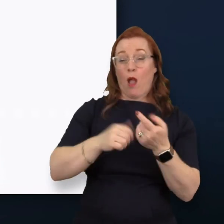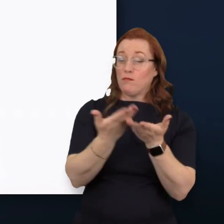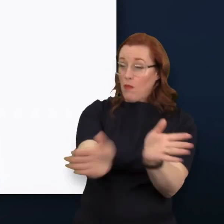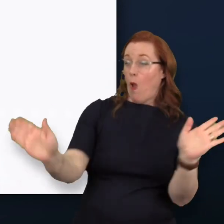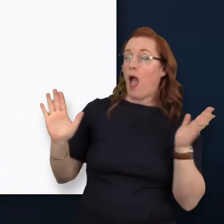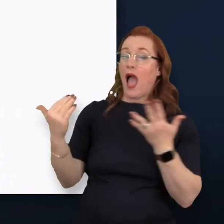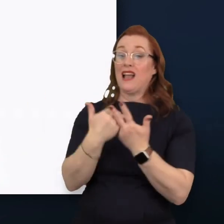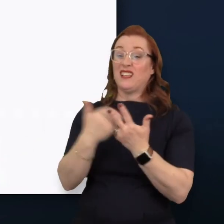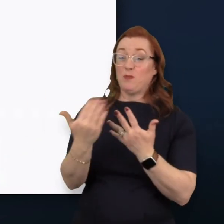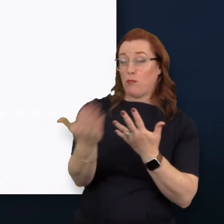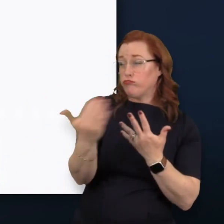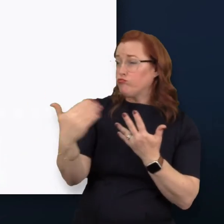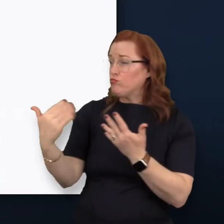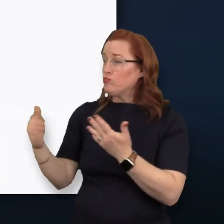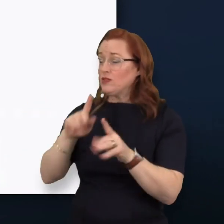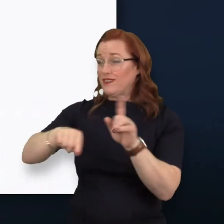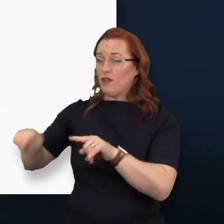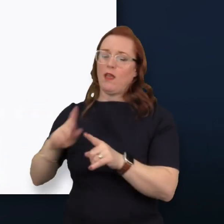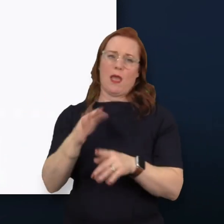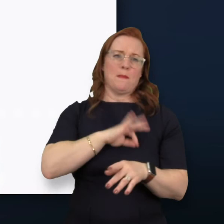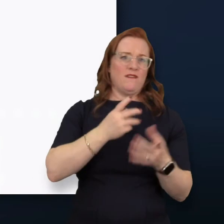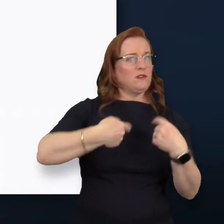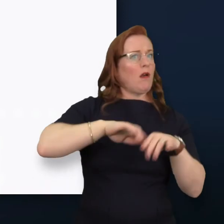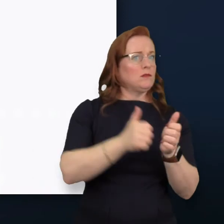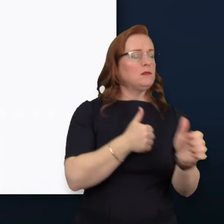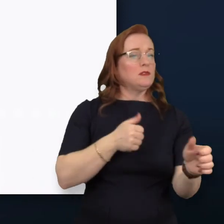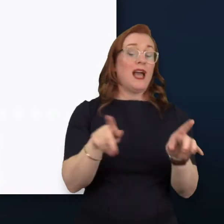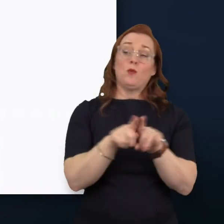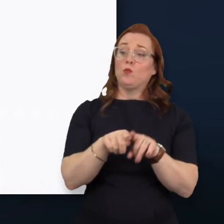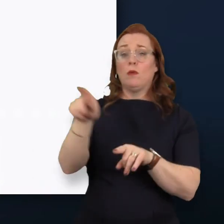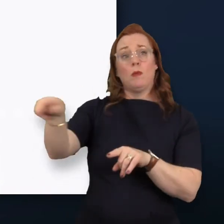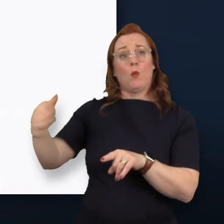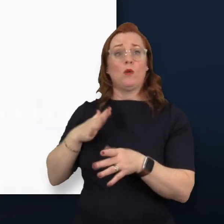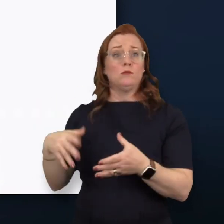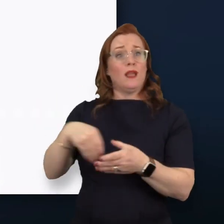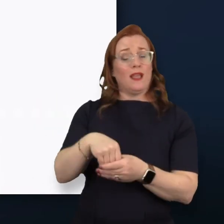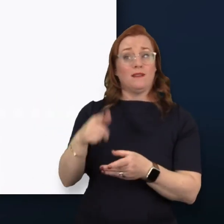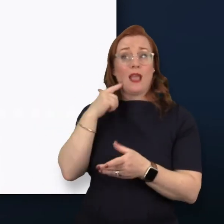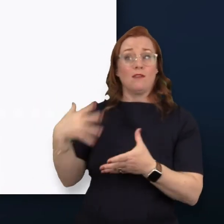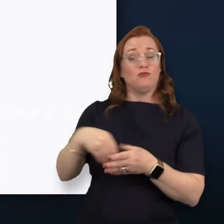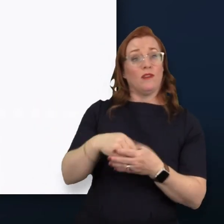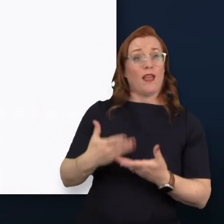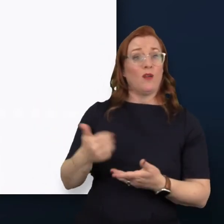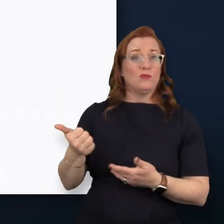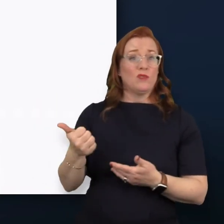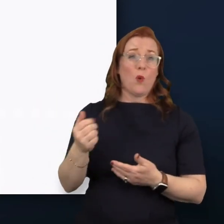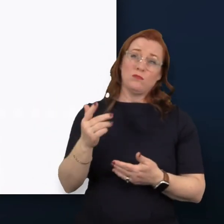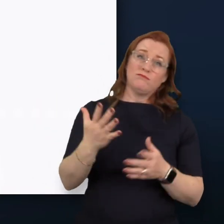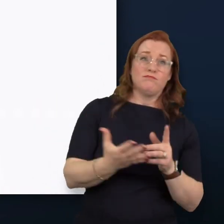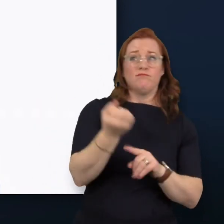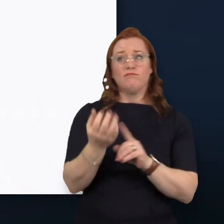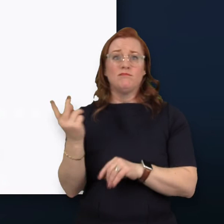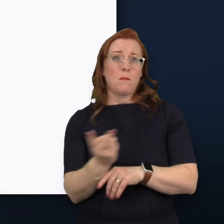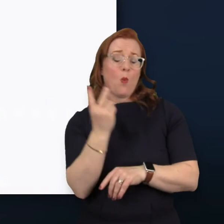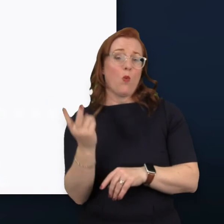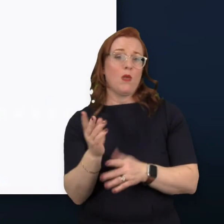I think that has a huge benefit to us as an organization, as well as to the people who can now join our organization. So it means that we are seen